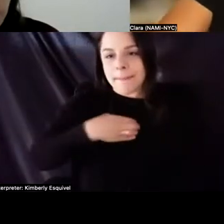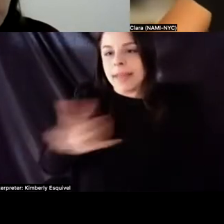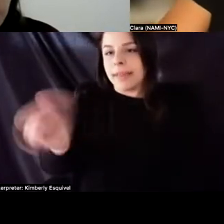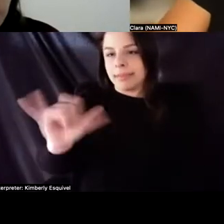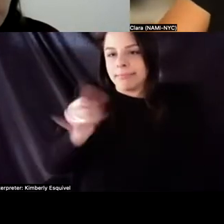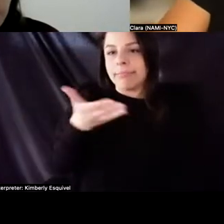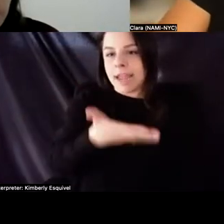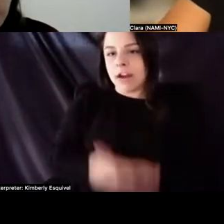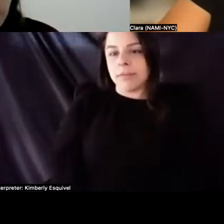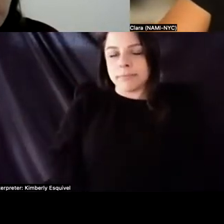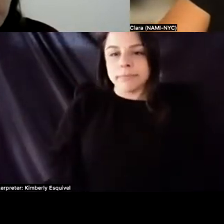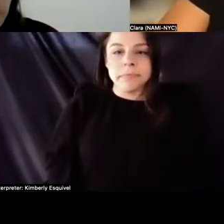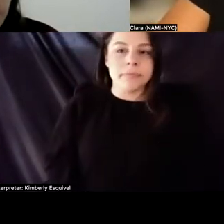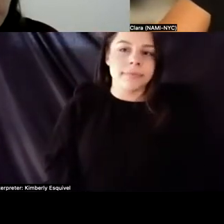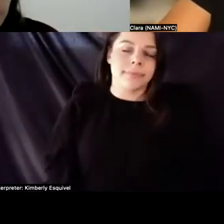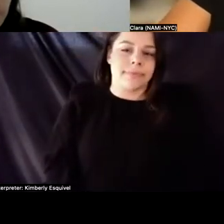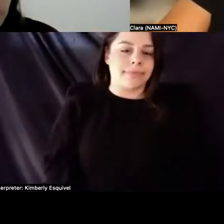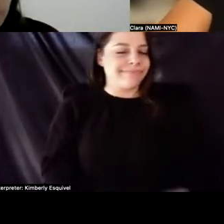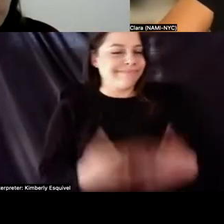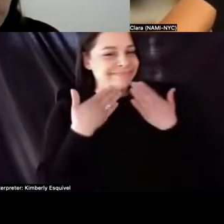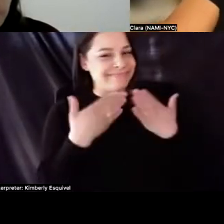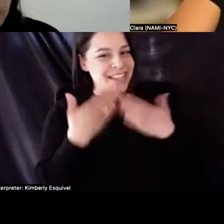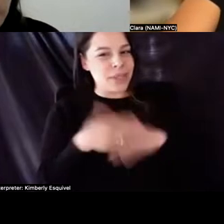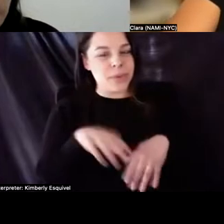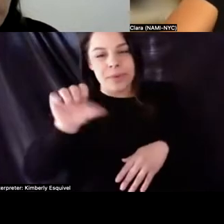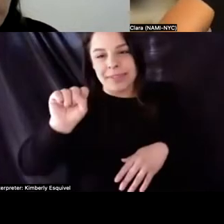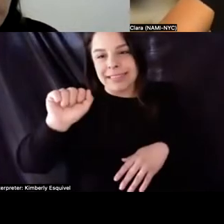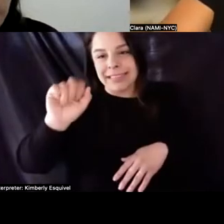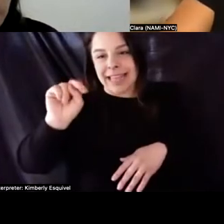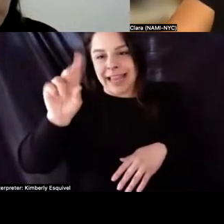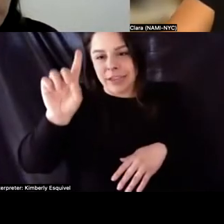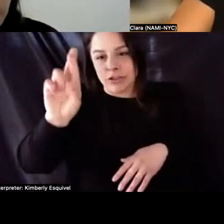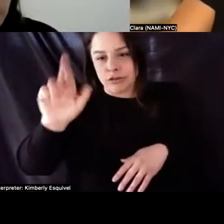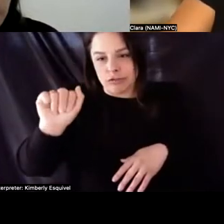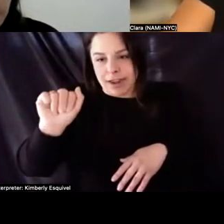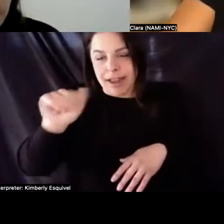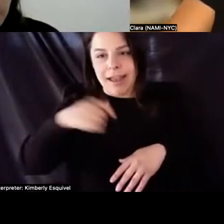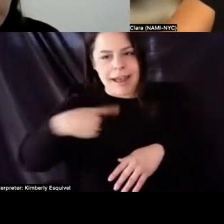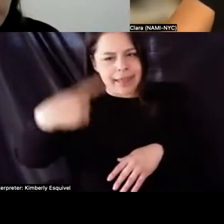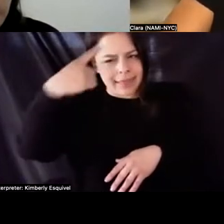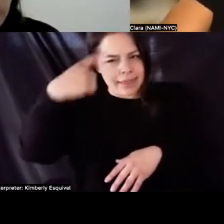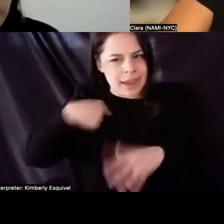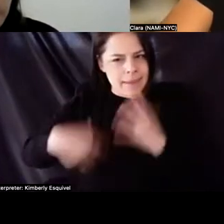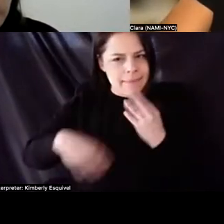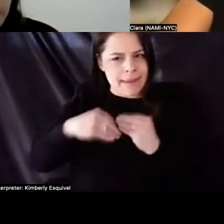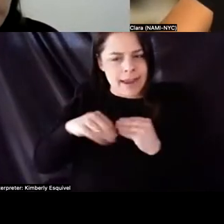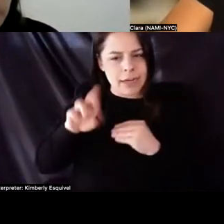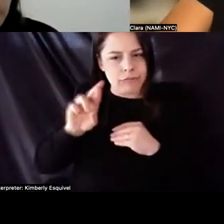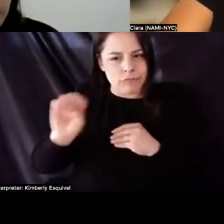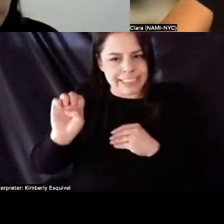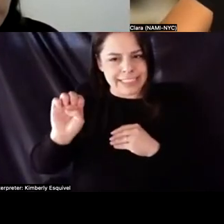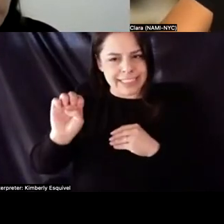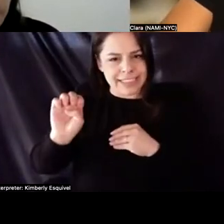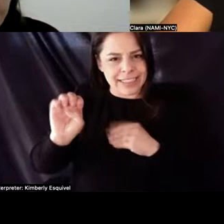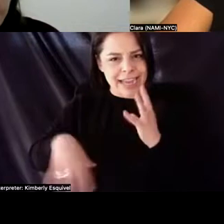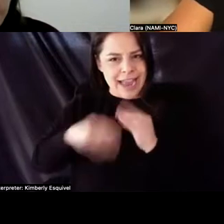complaint. Thank you, Sandra. Um, think I'm putting in re, uh, entering the link that you put